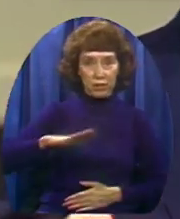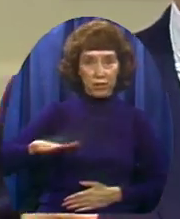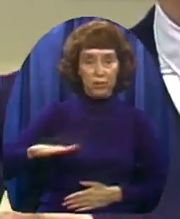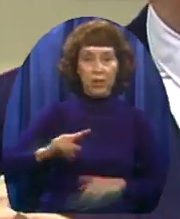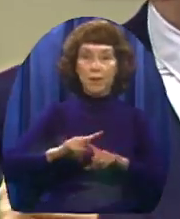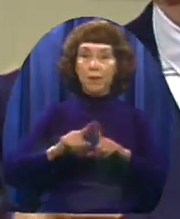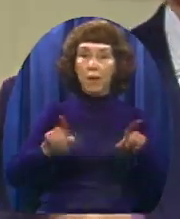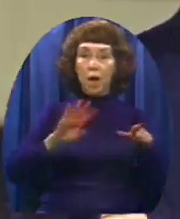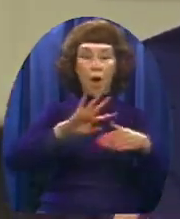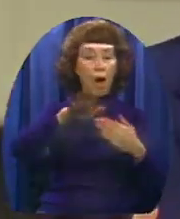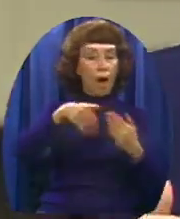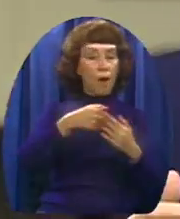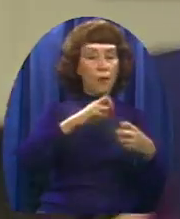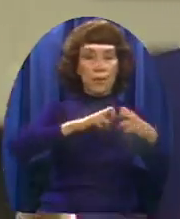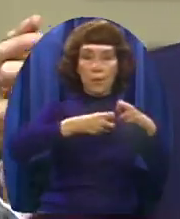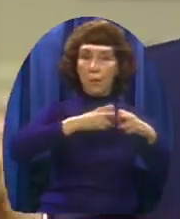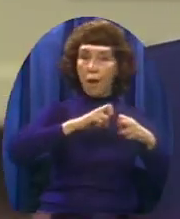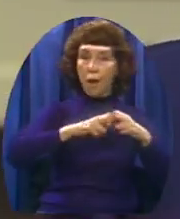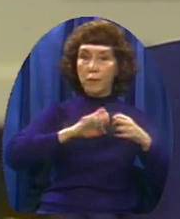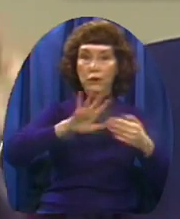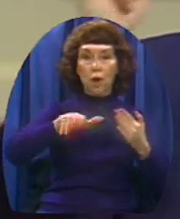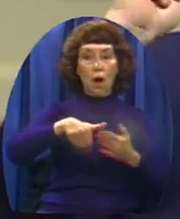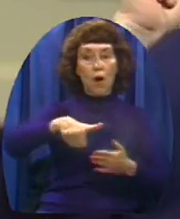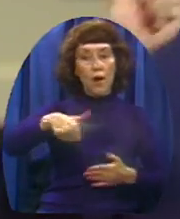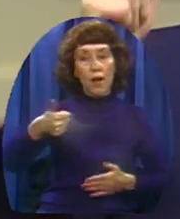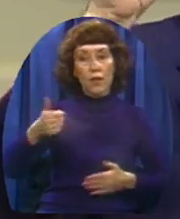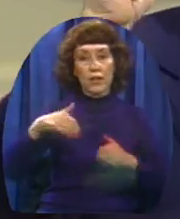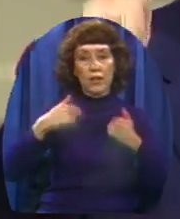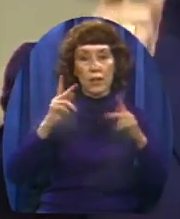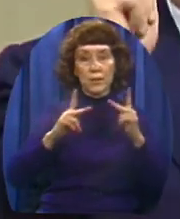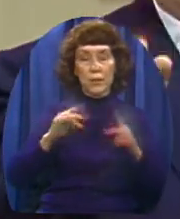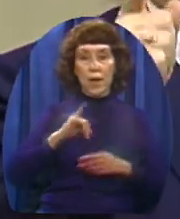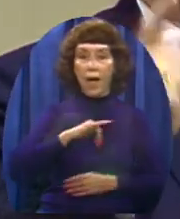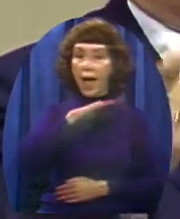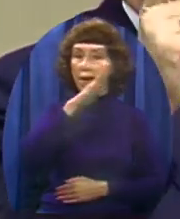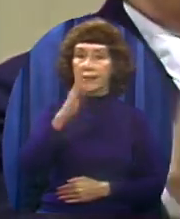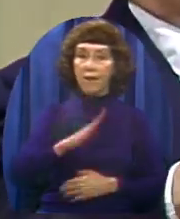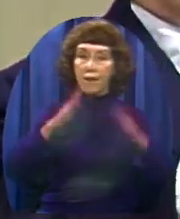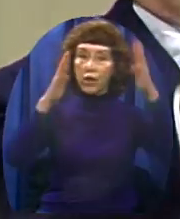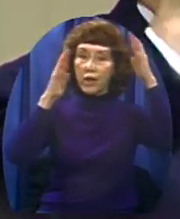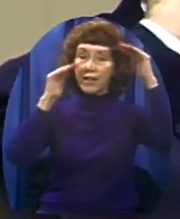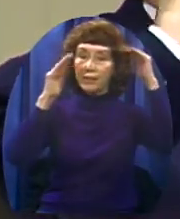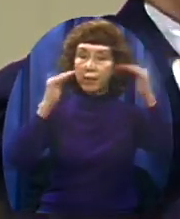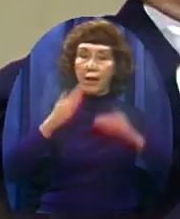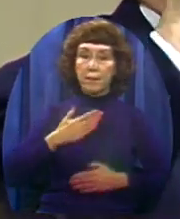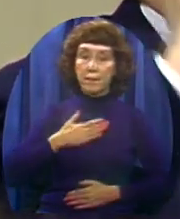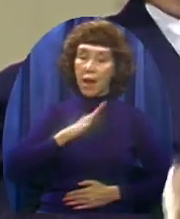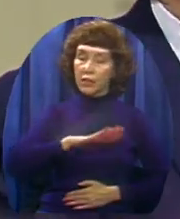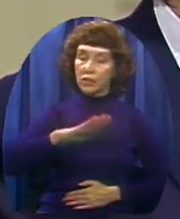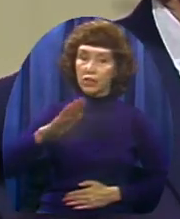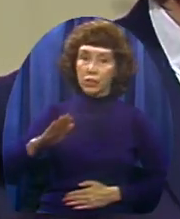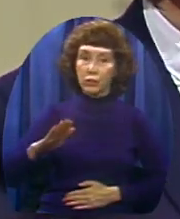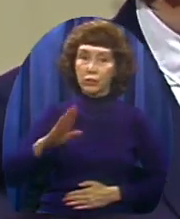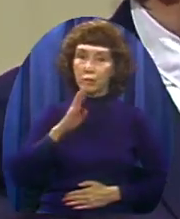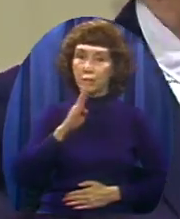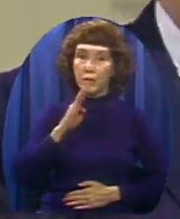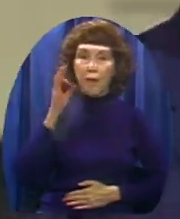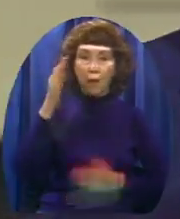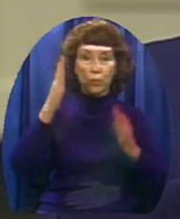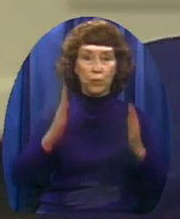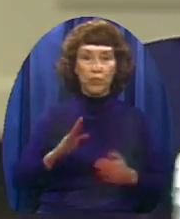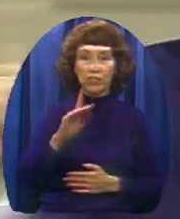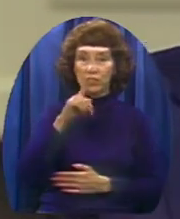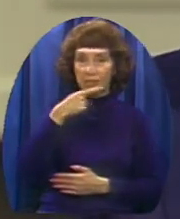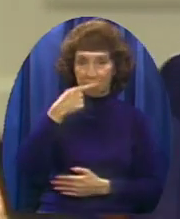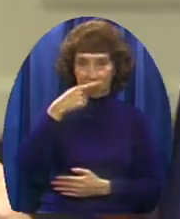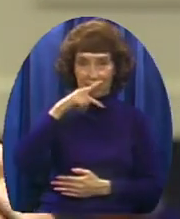the problems and difficulties that all other young people have And I never expect them to be a preacher's kid I just expect them to be Christian kids I